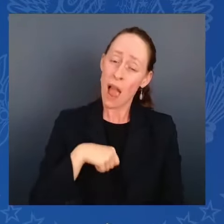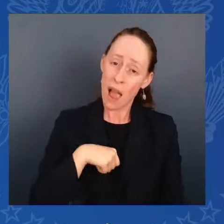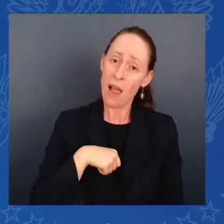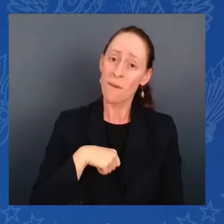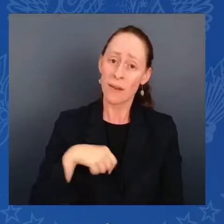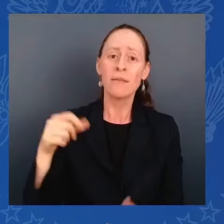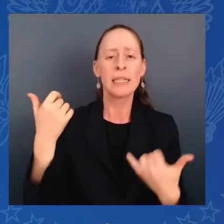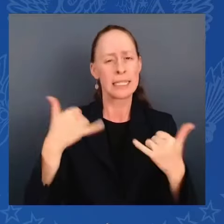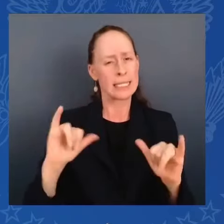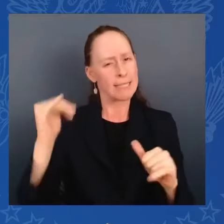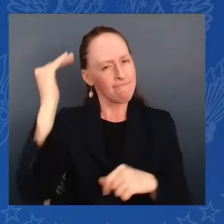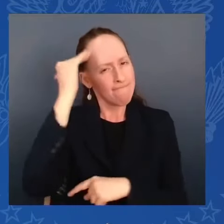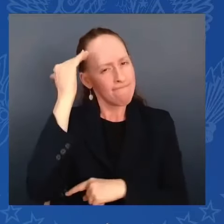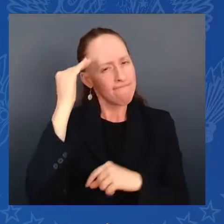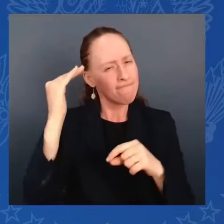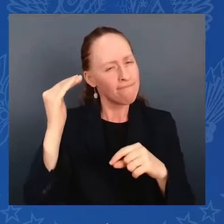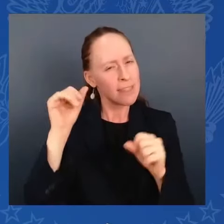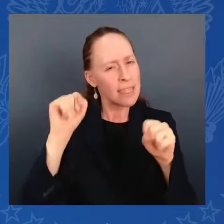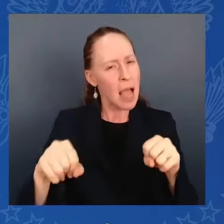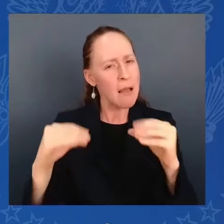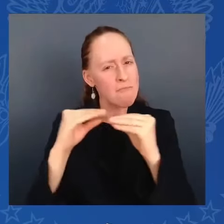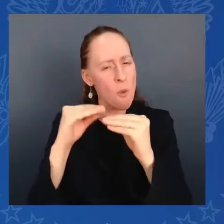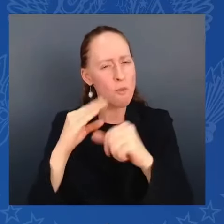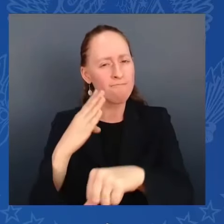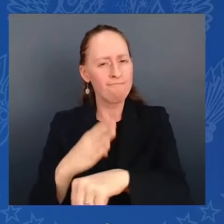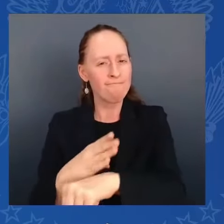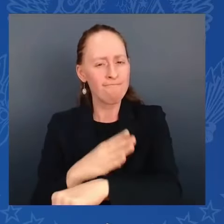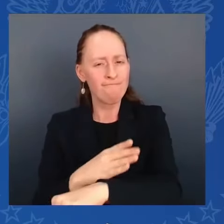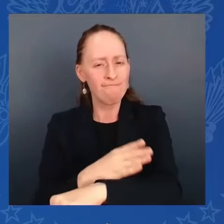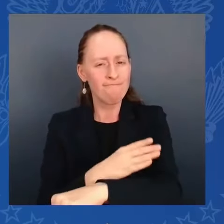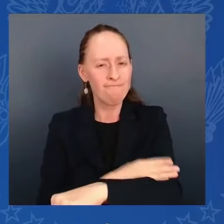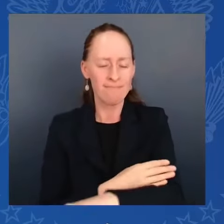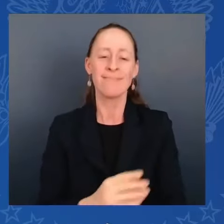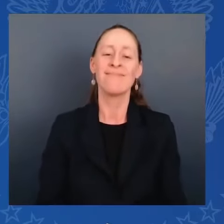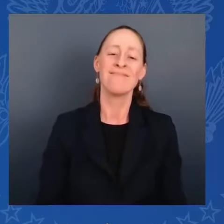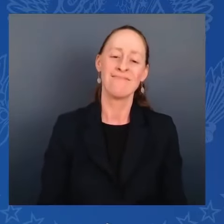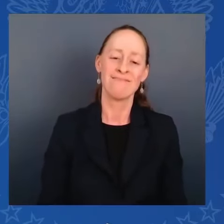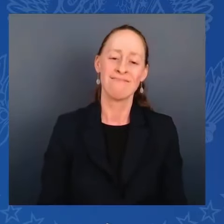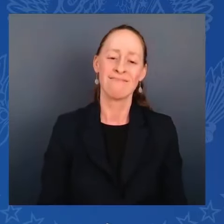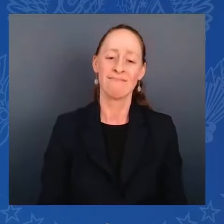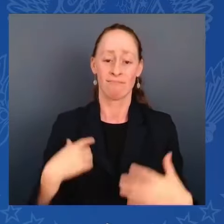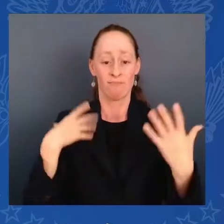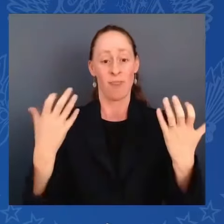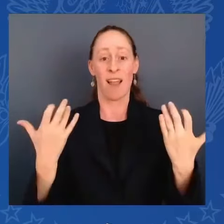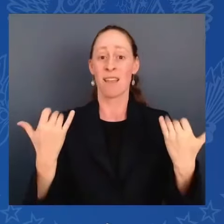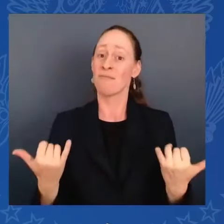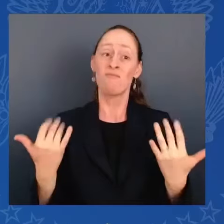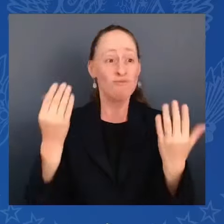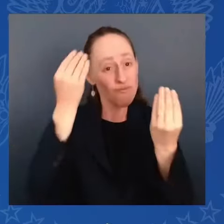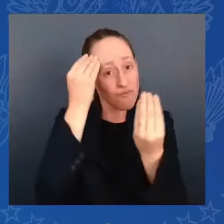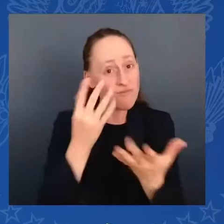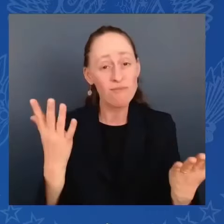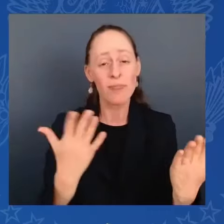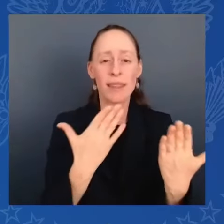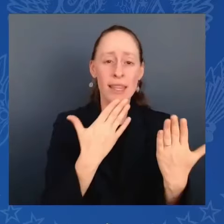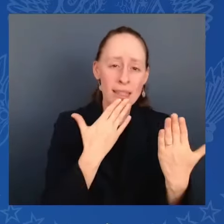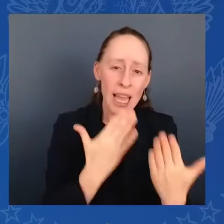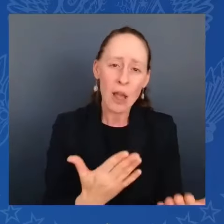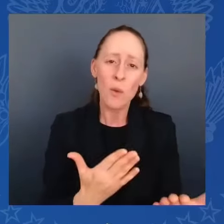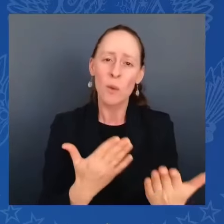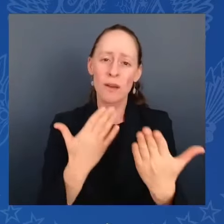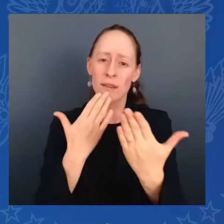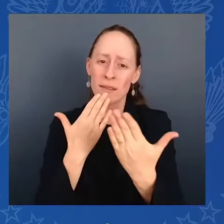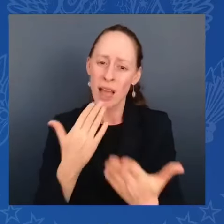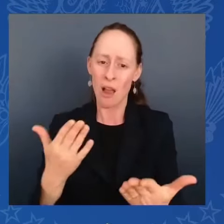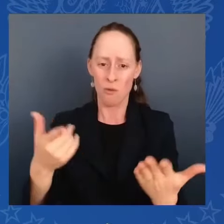to you. Thanks for all that you do for our country. Thanks for your resilience. And thanks for being the foundation